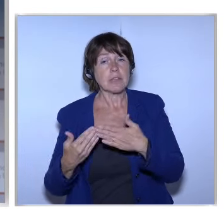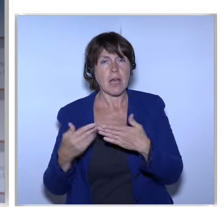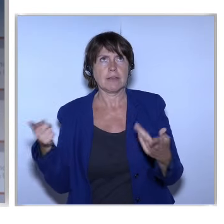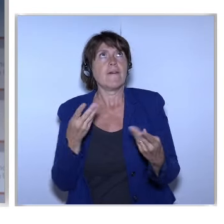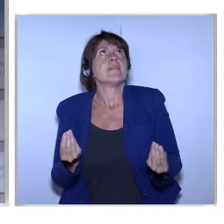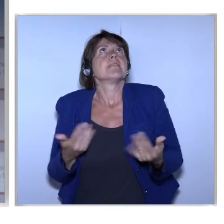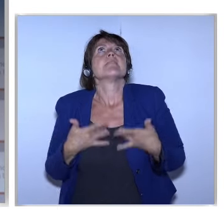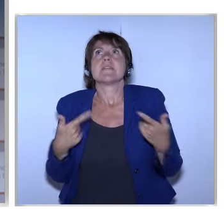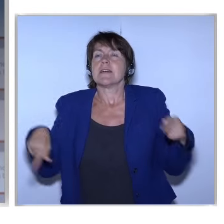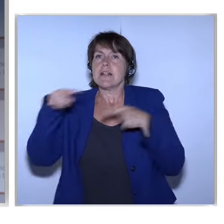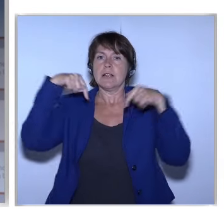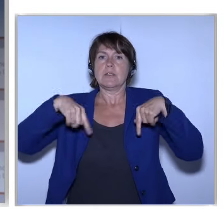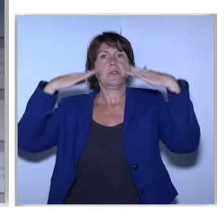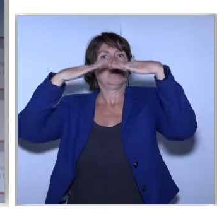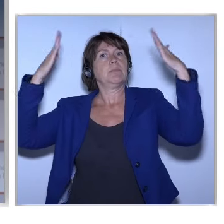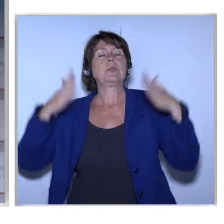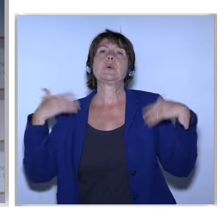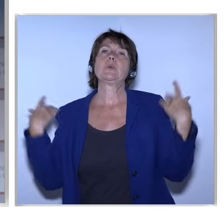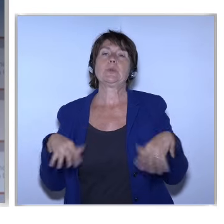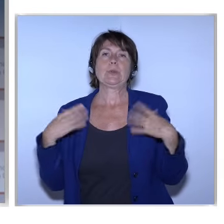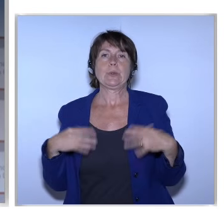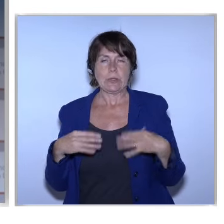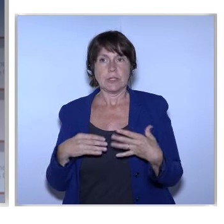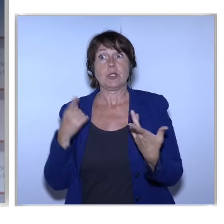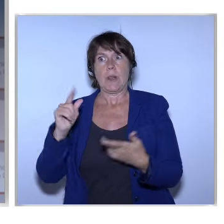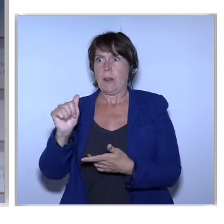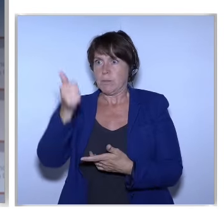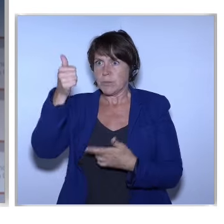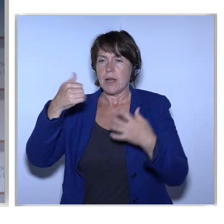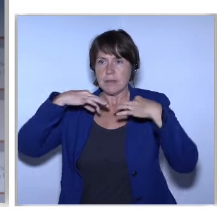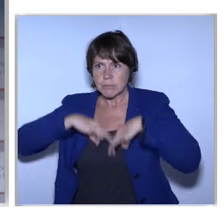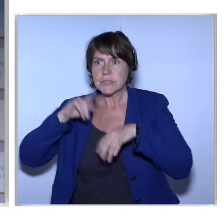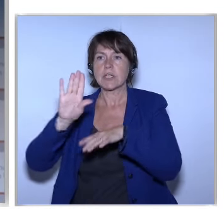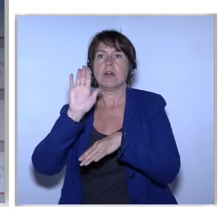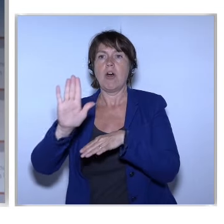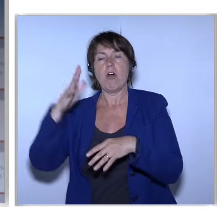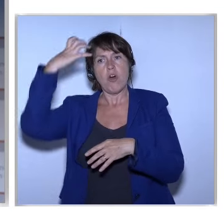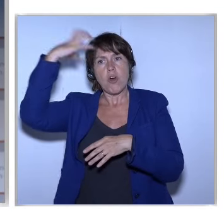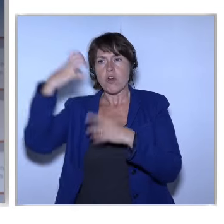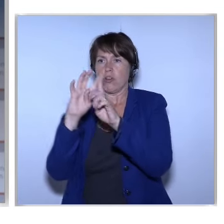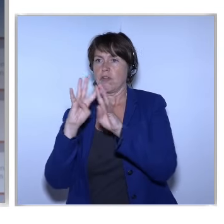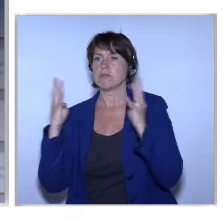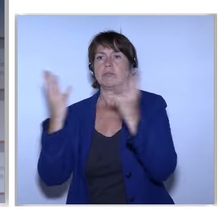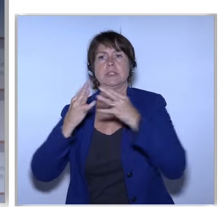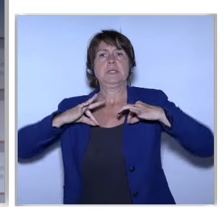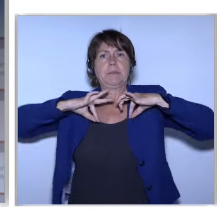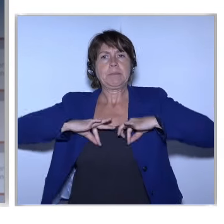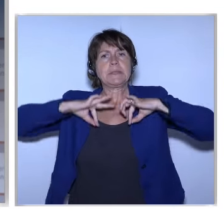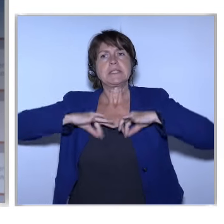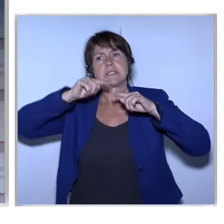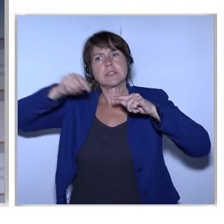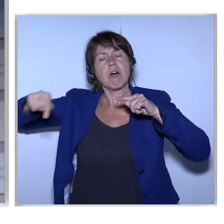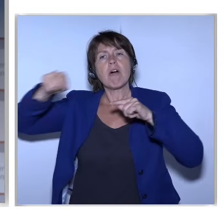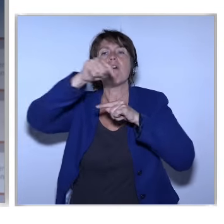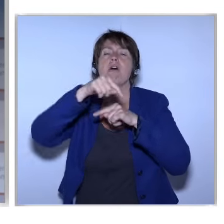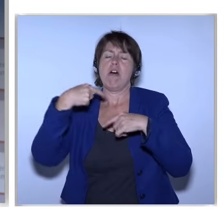building But I think Prime Minister For yourself For your ministers And if you allow me for honest Daugulis With